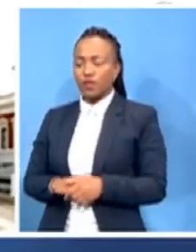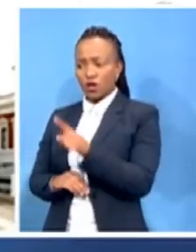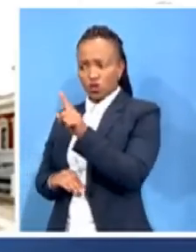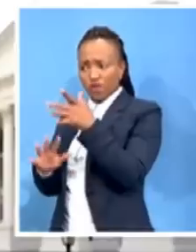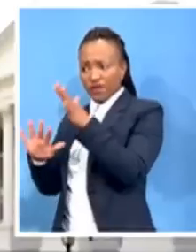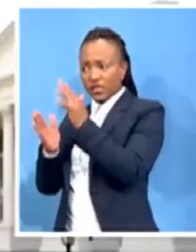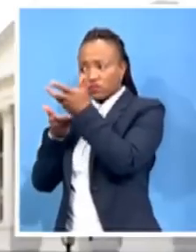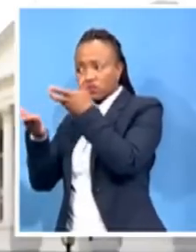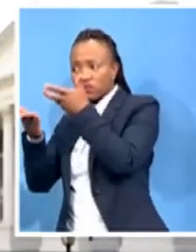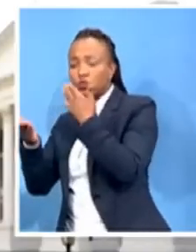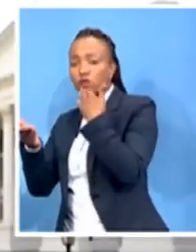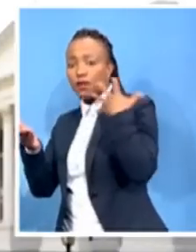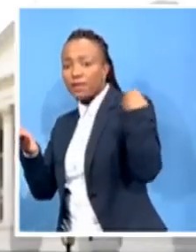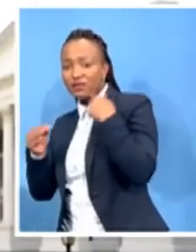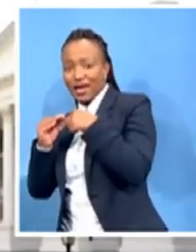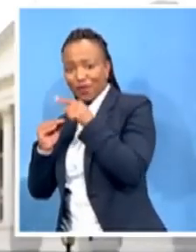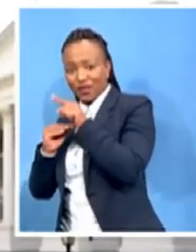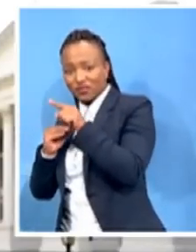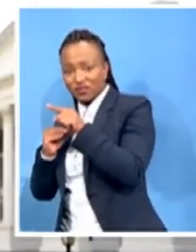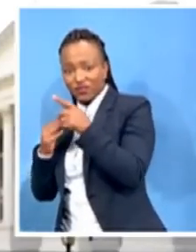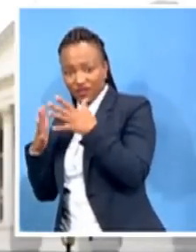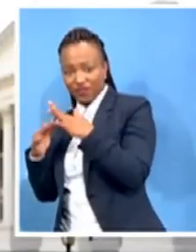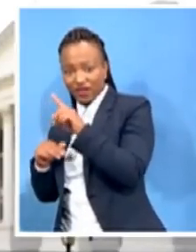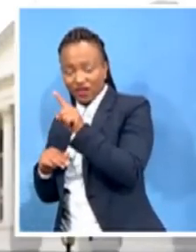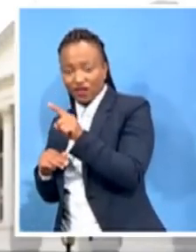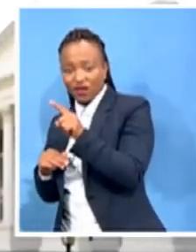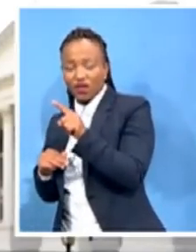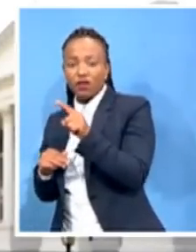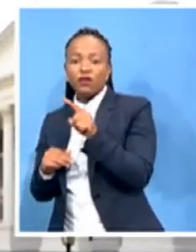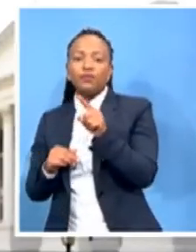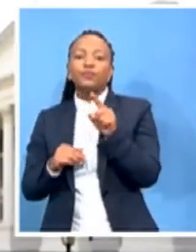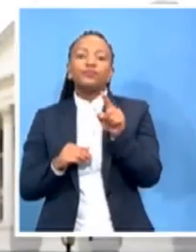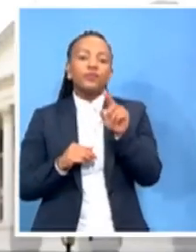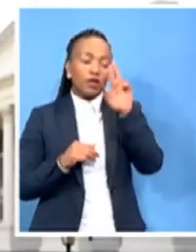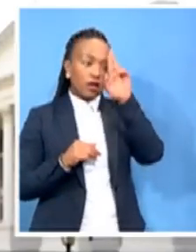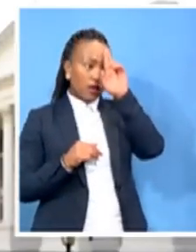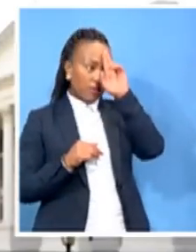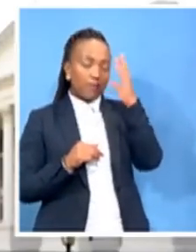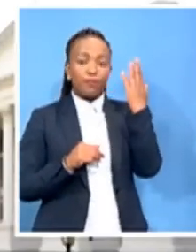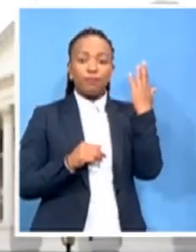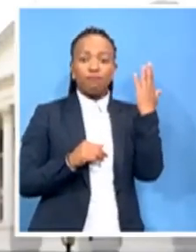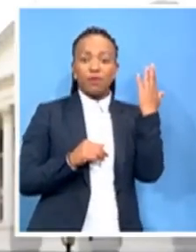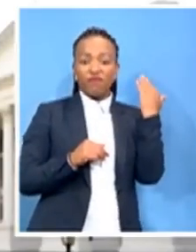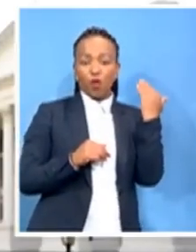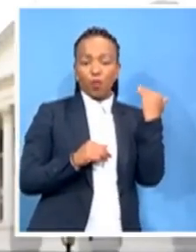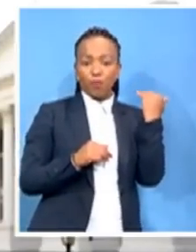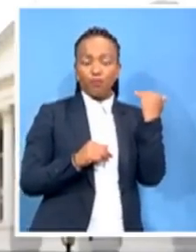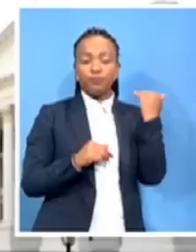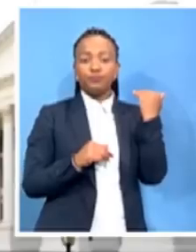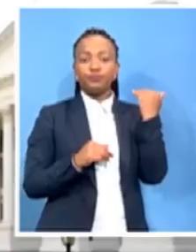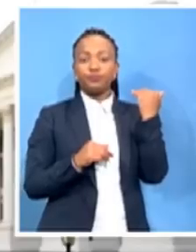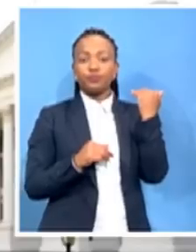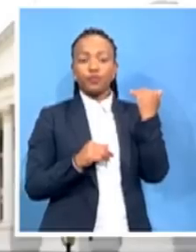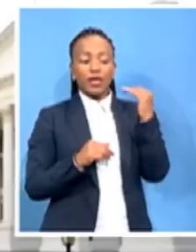Look, remember when the region of Johannesburg tried to open a